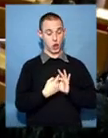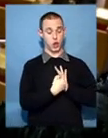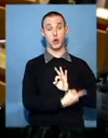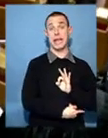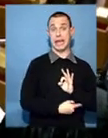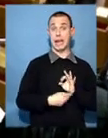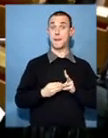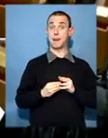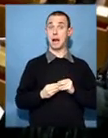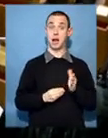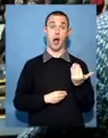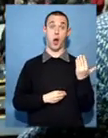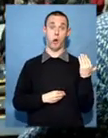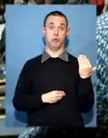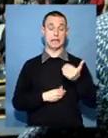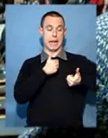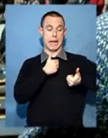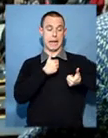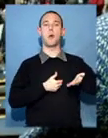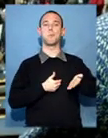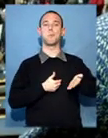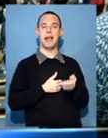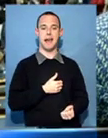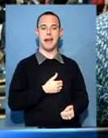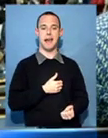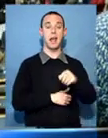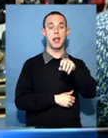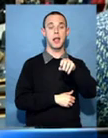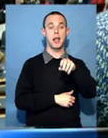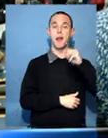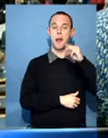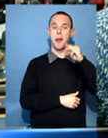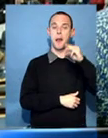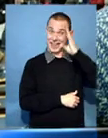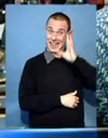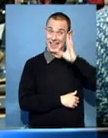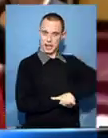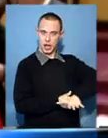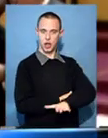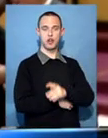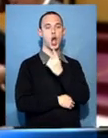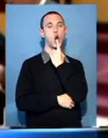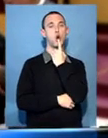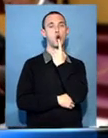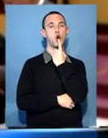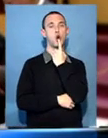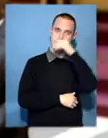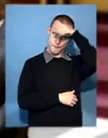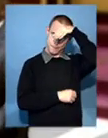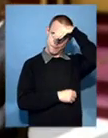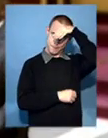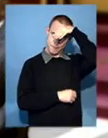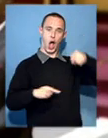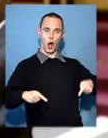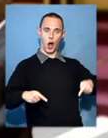of the previous cabinet have returned. In neighbouring Mahikeng, the Red Berets are the official opposition, edging out the DA.